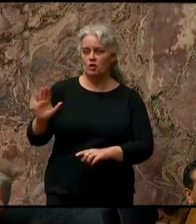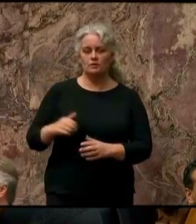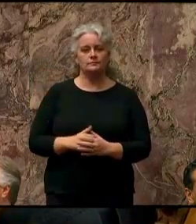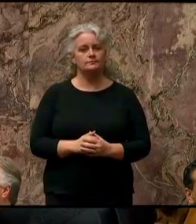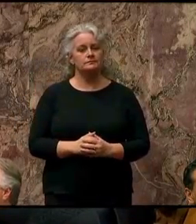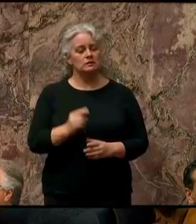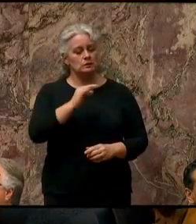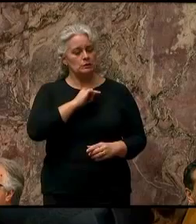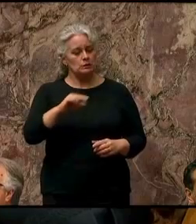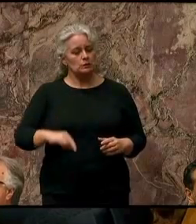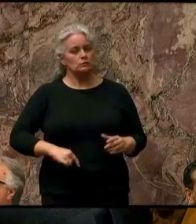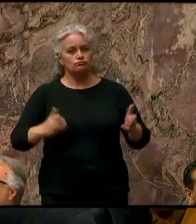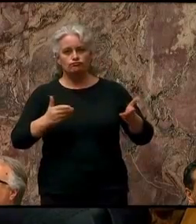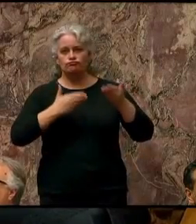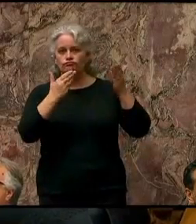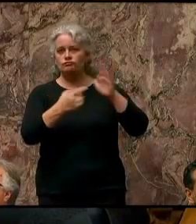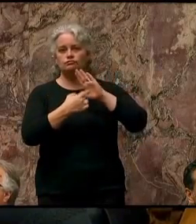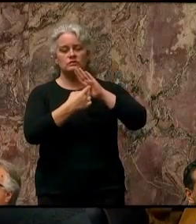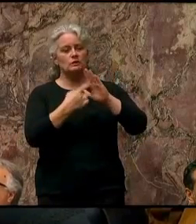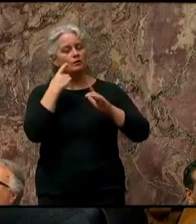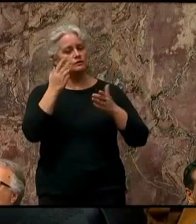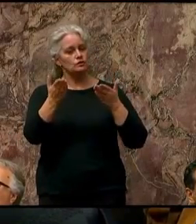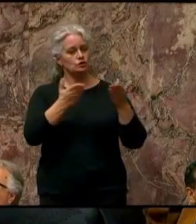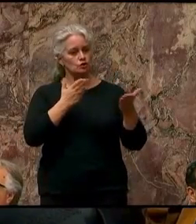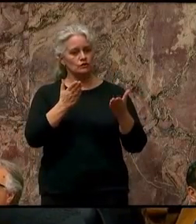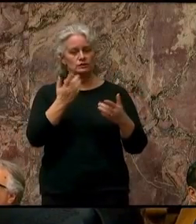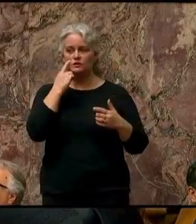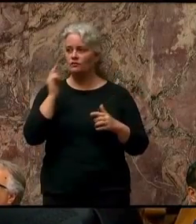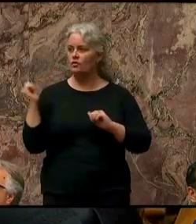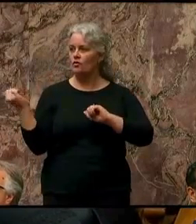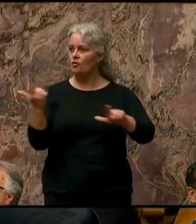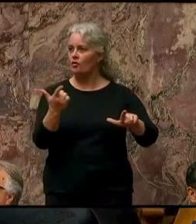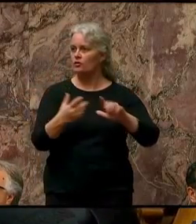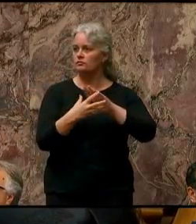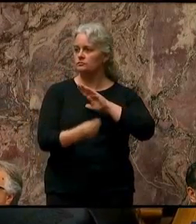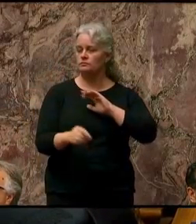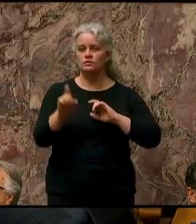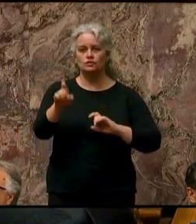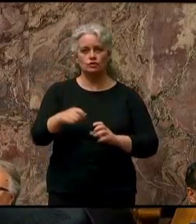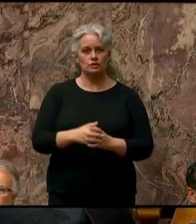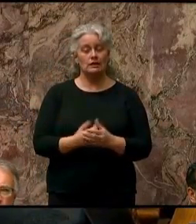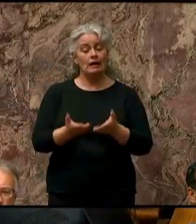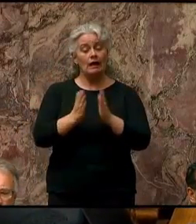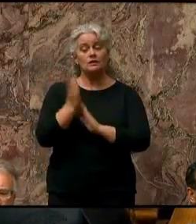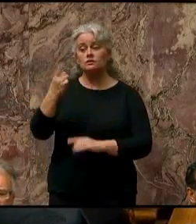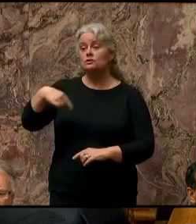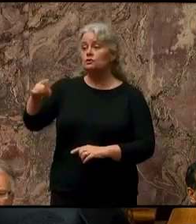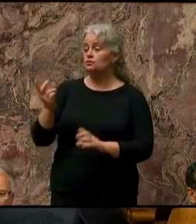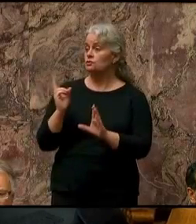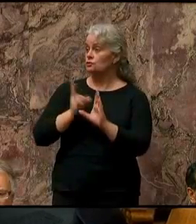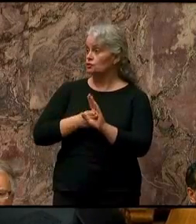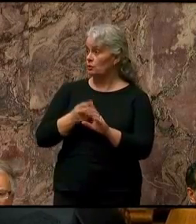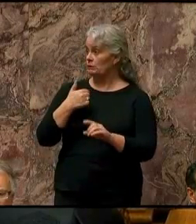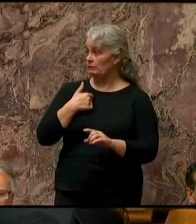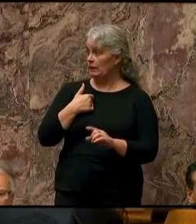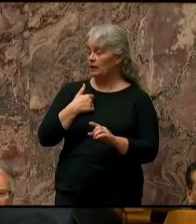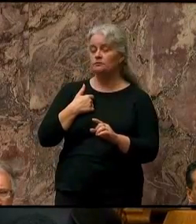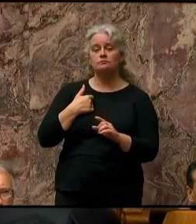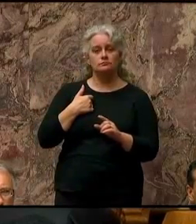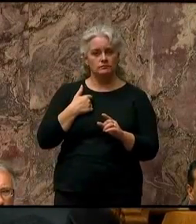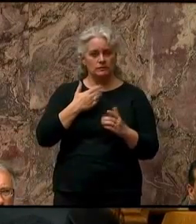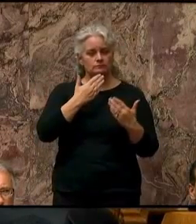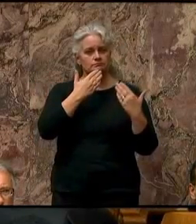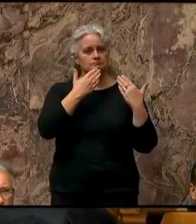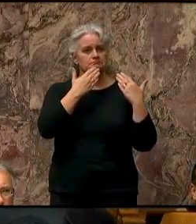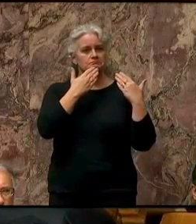provides an example of service to us all. I ask you to join me in extending to Her Majesty